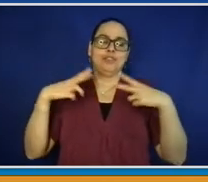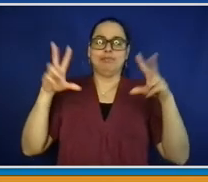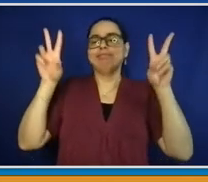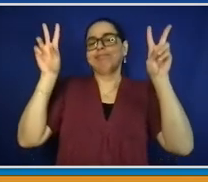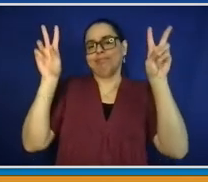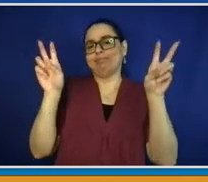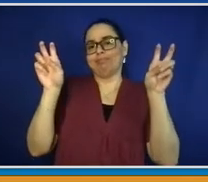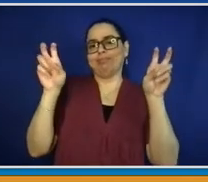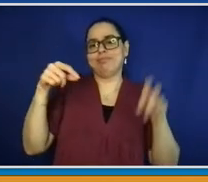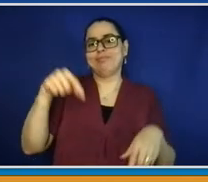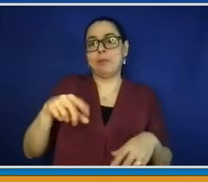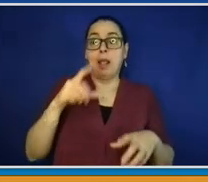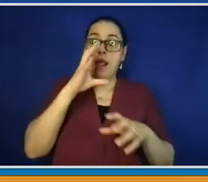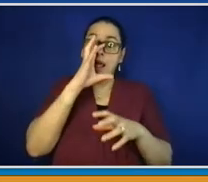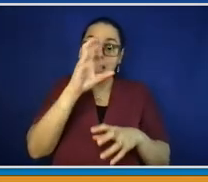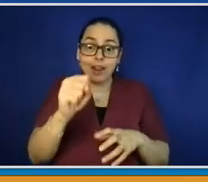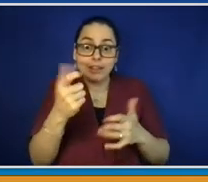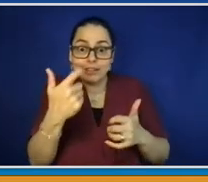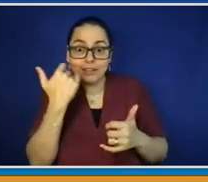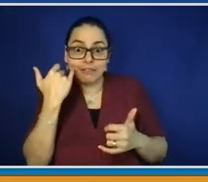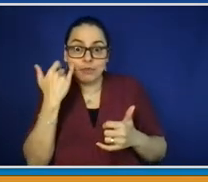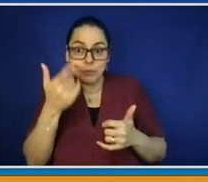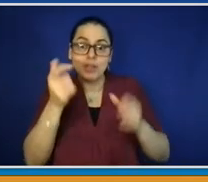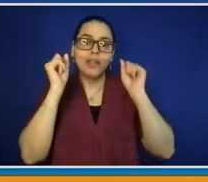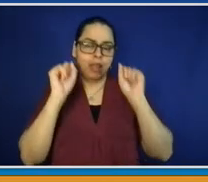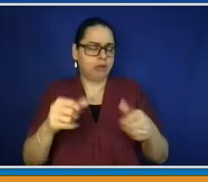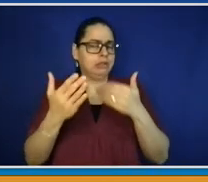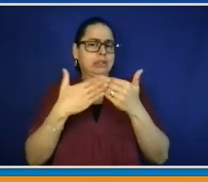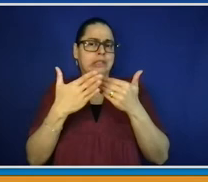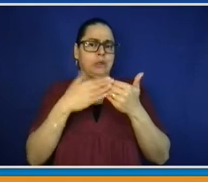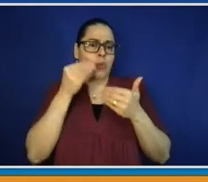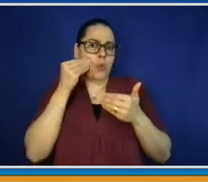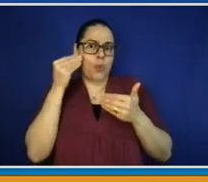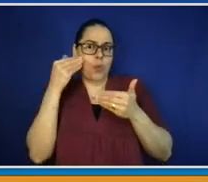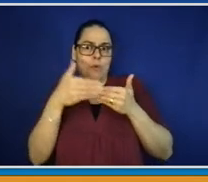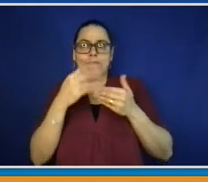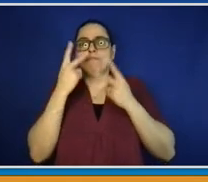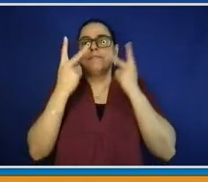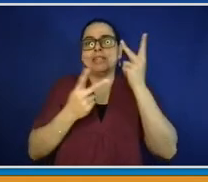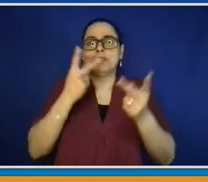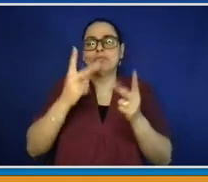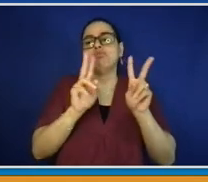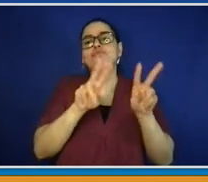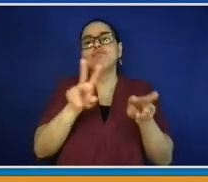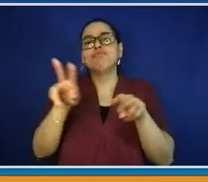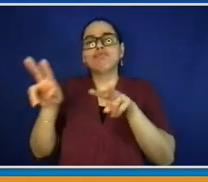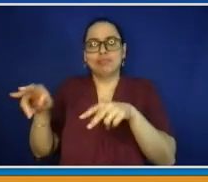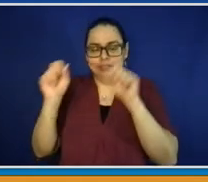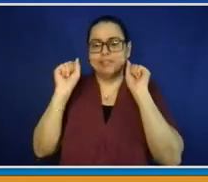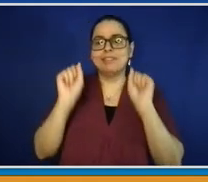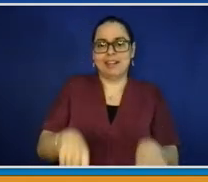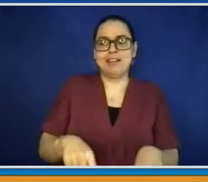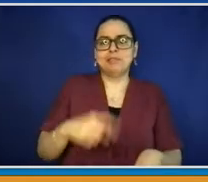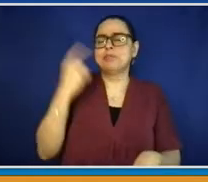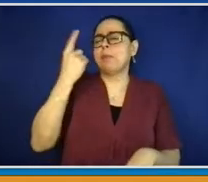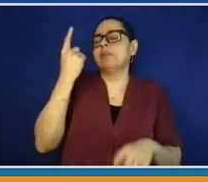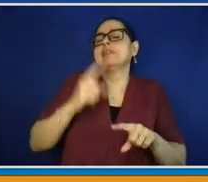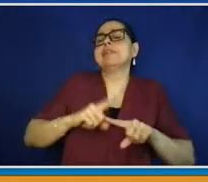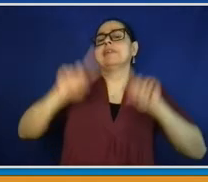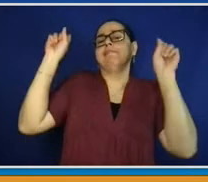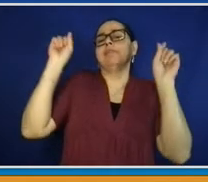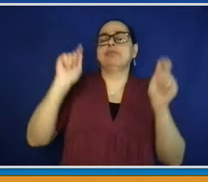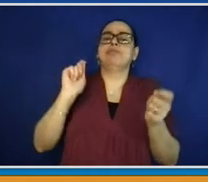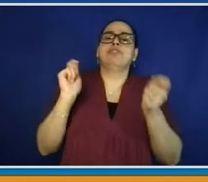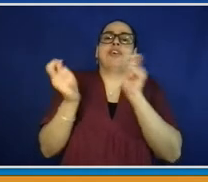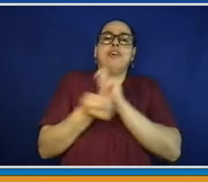your home or just get a change of pace or to visit this beautiful Westchester County. And we also launched our